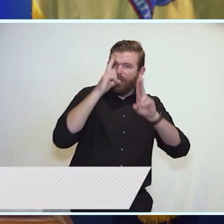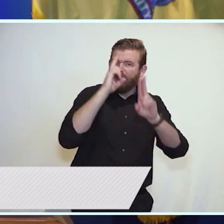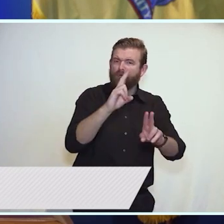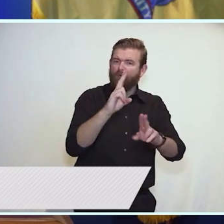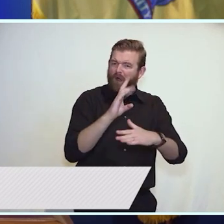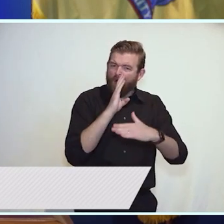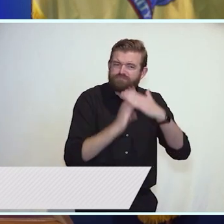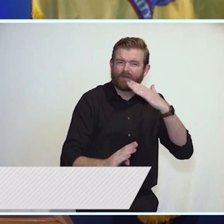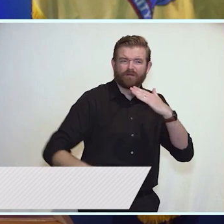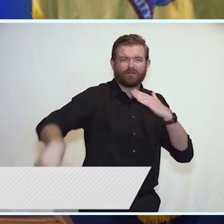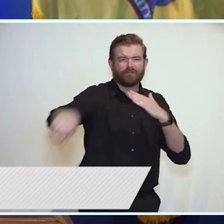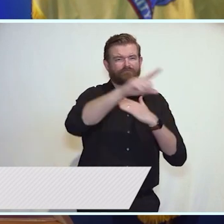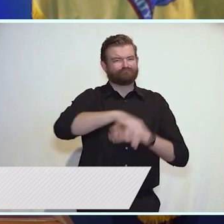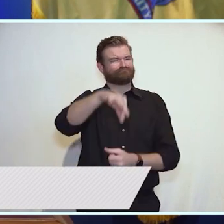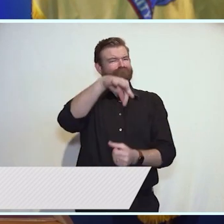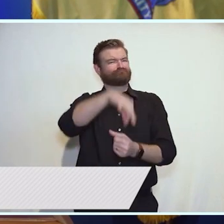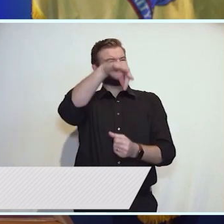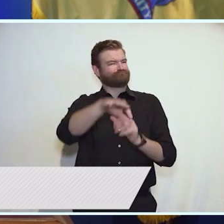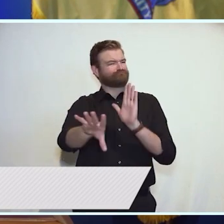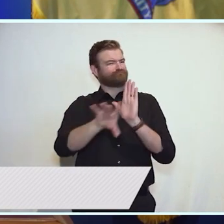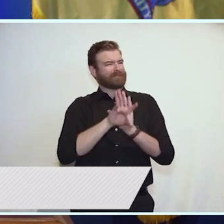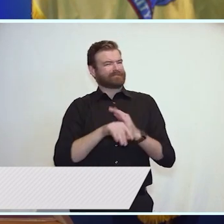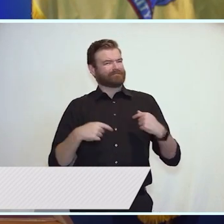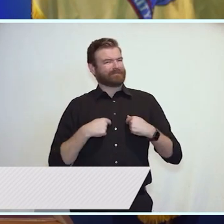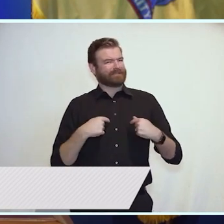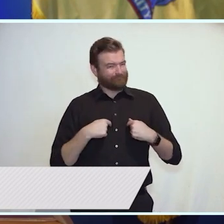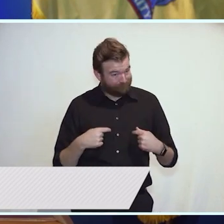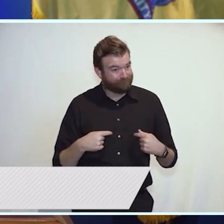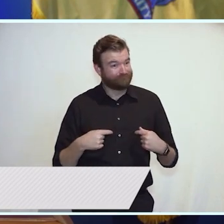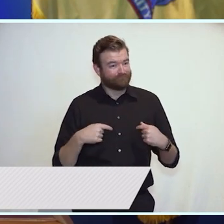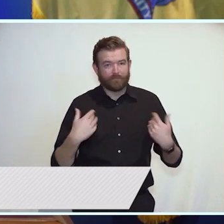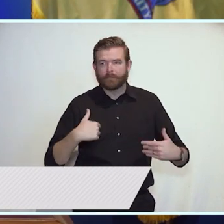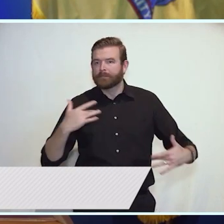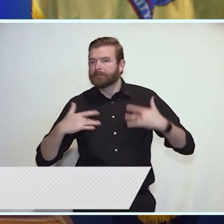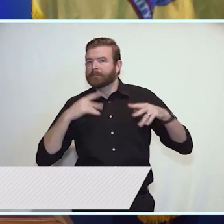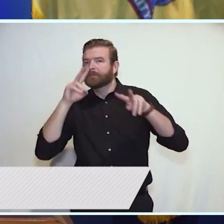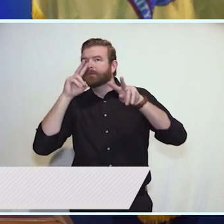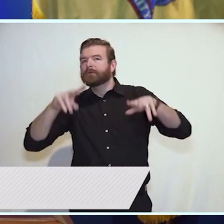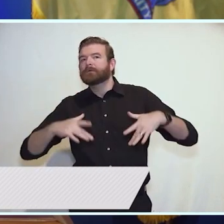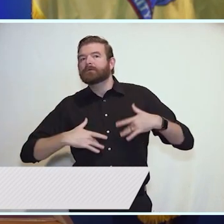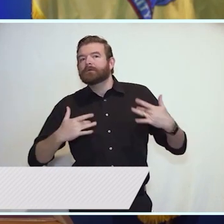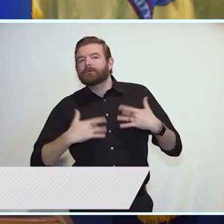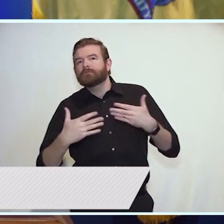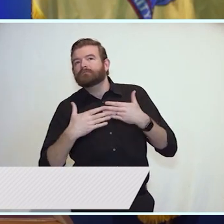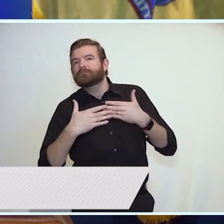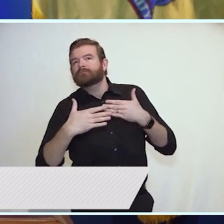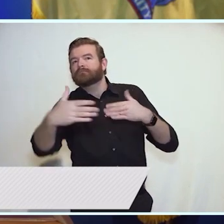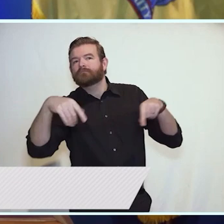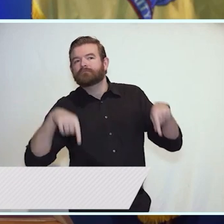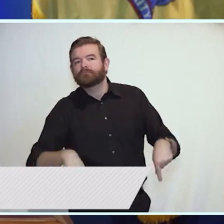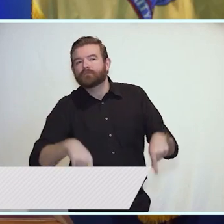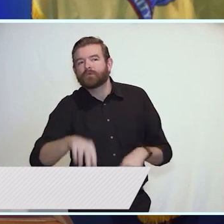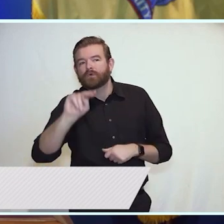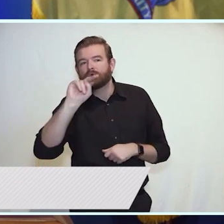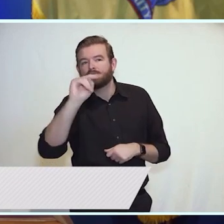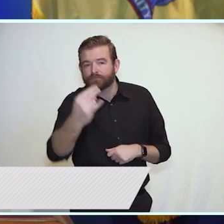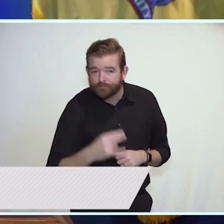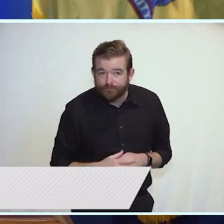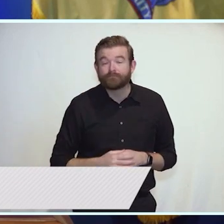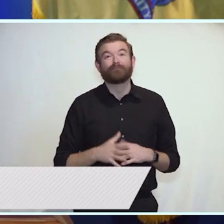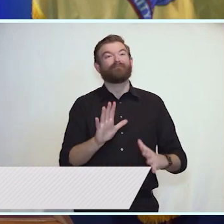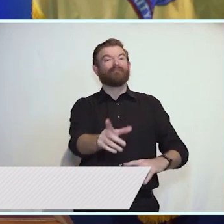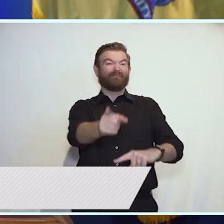am extraordinarily honored and humbled by the responsibility you have given me. And I am excited by the possibilities that lay ahead for our state.